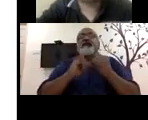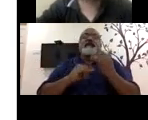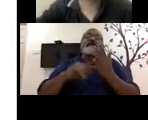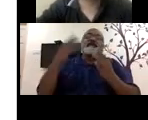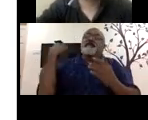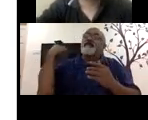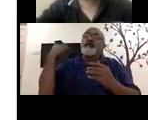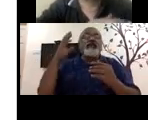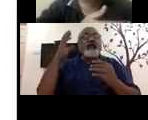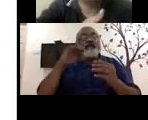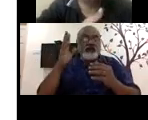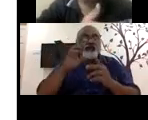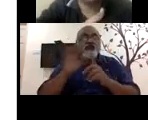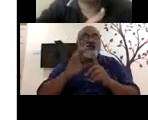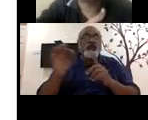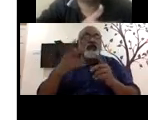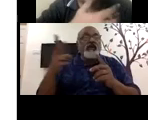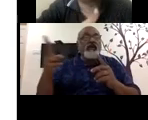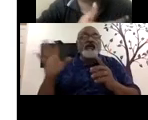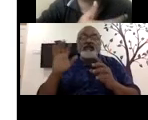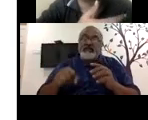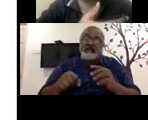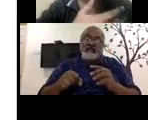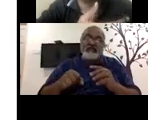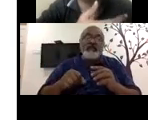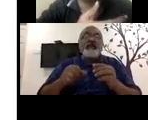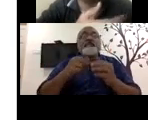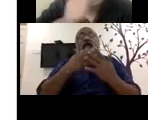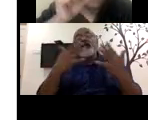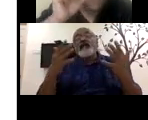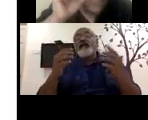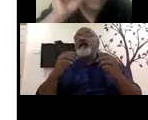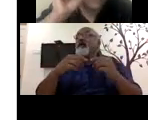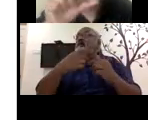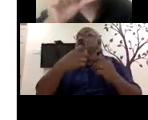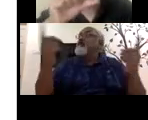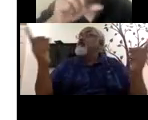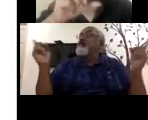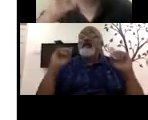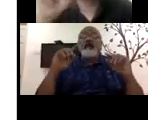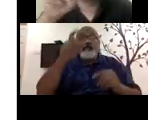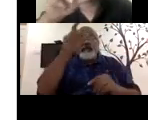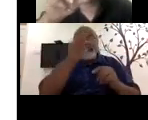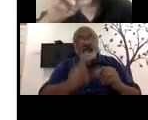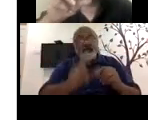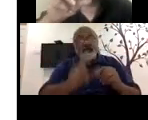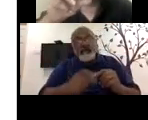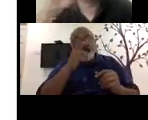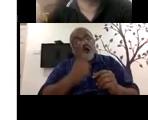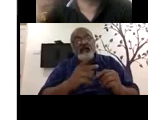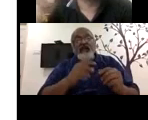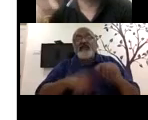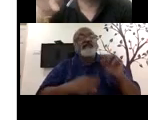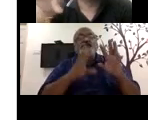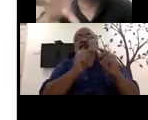would not want to, um, really discount that yes, that's work to be done by the ecosystem, but looking at that individual, it is not, it's not going to help the